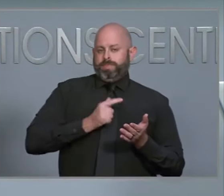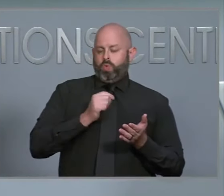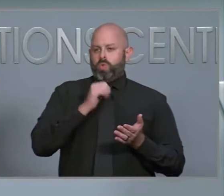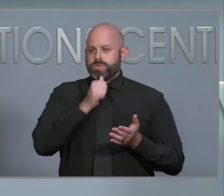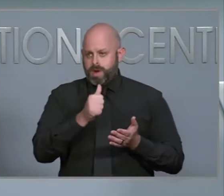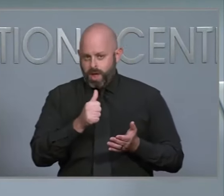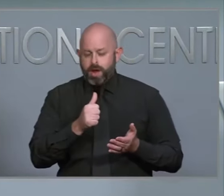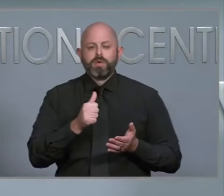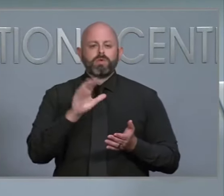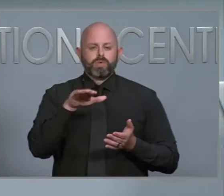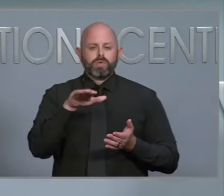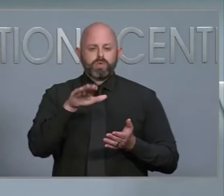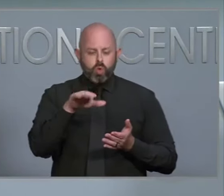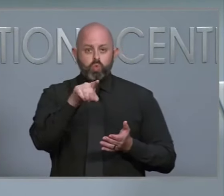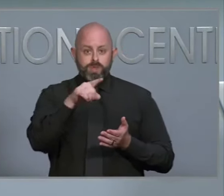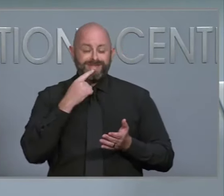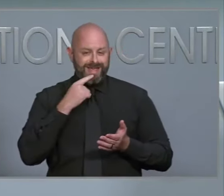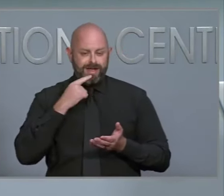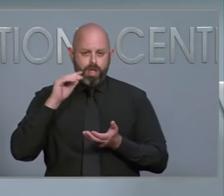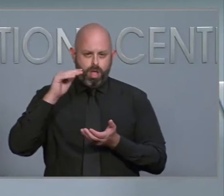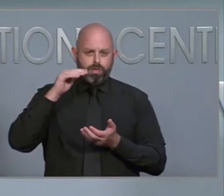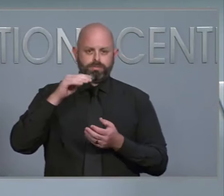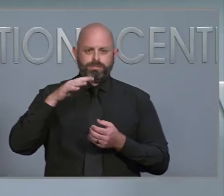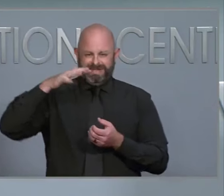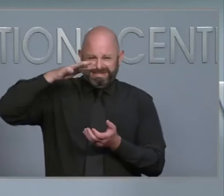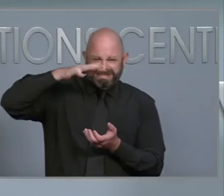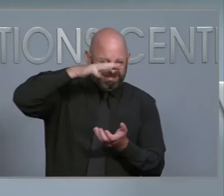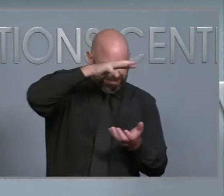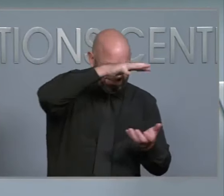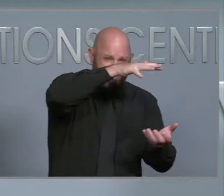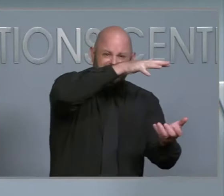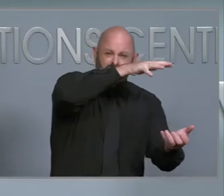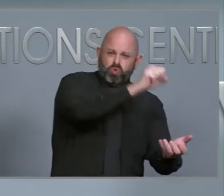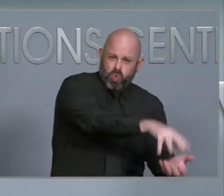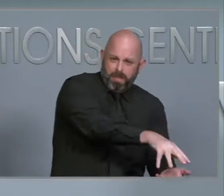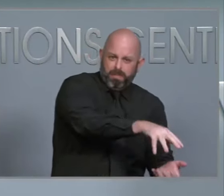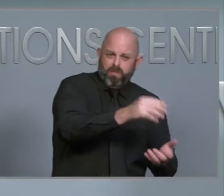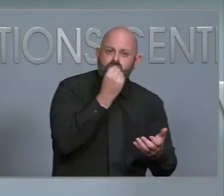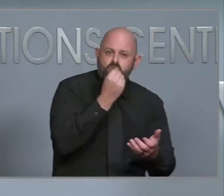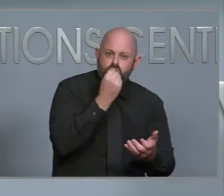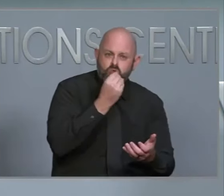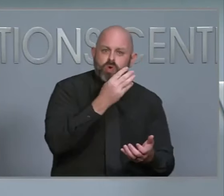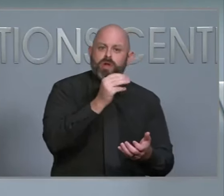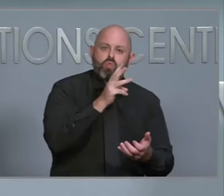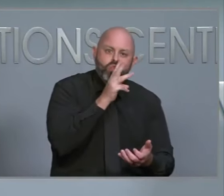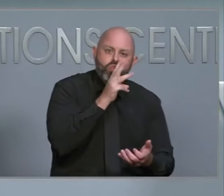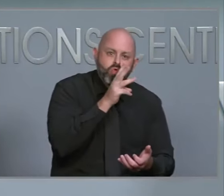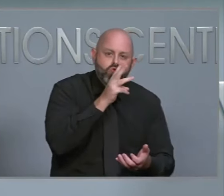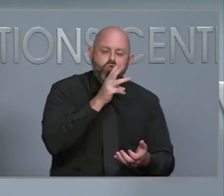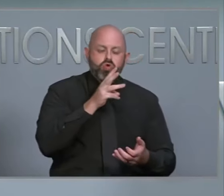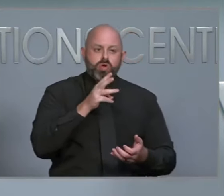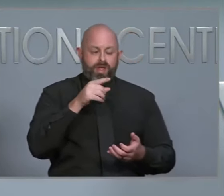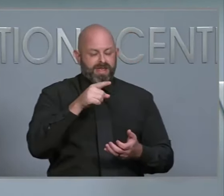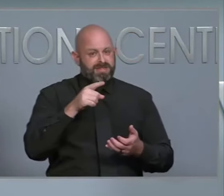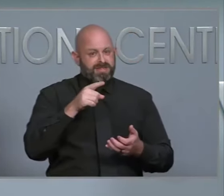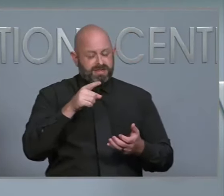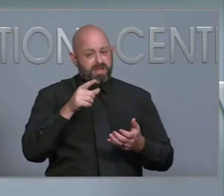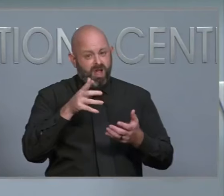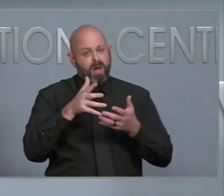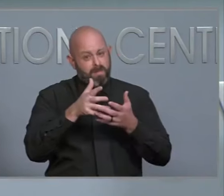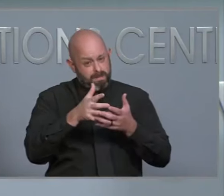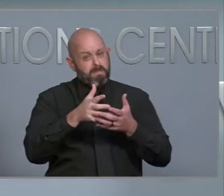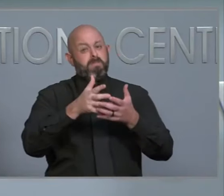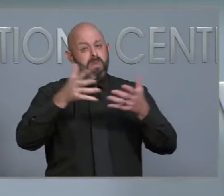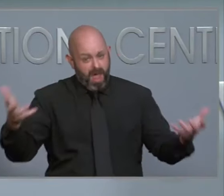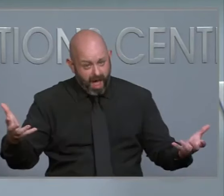the water, the supplies that's coming in. It's been mentioned that this is a massive operation, but we're still hearing from so